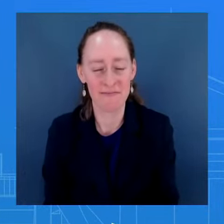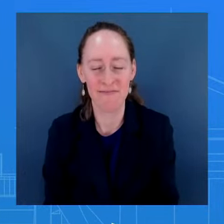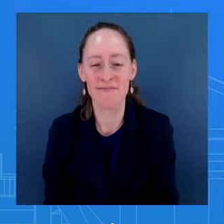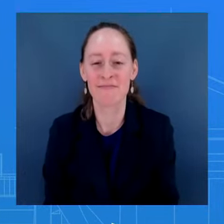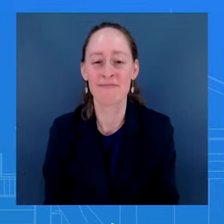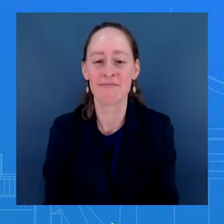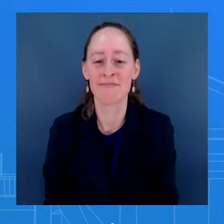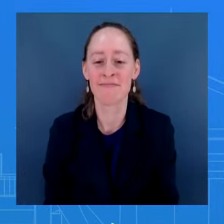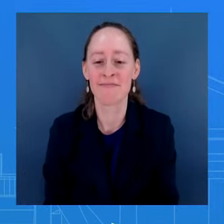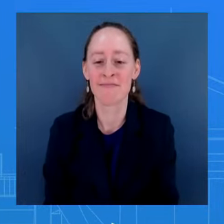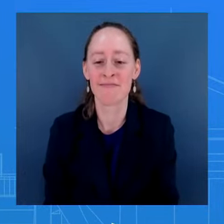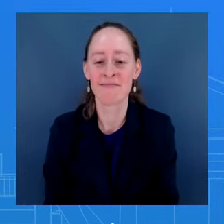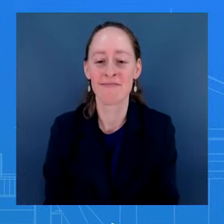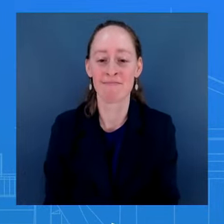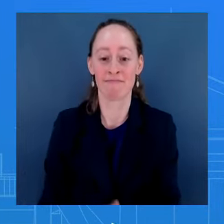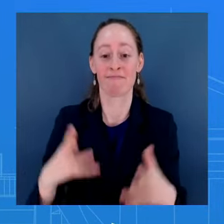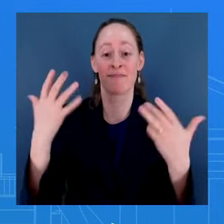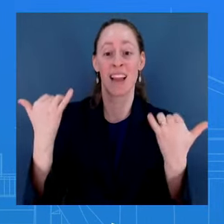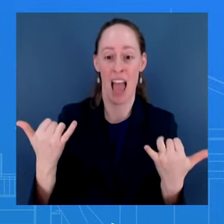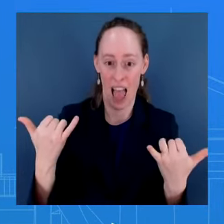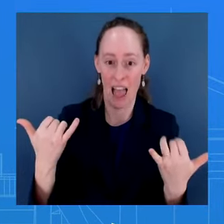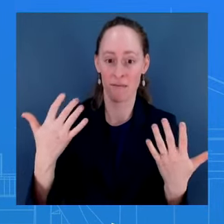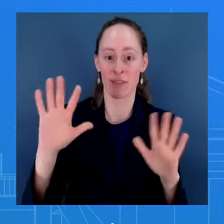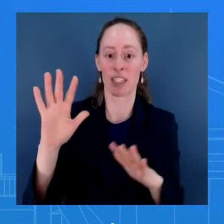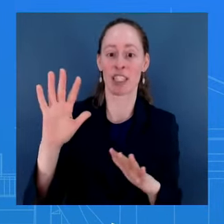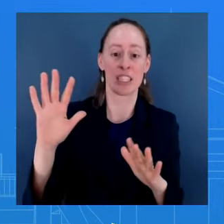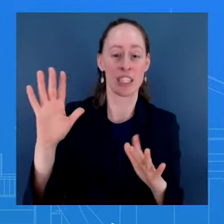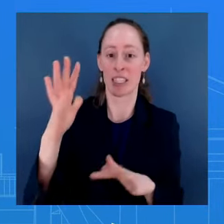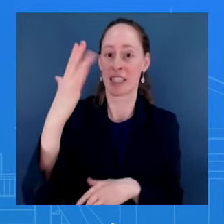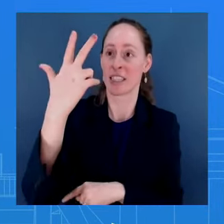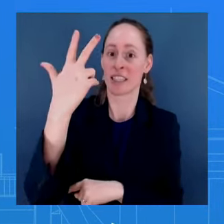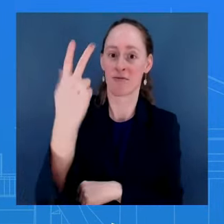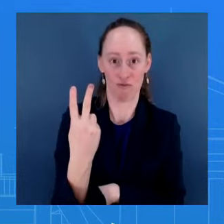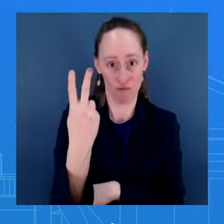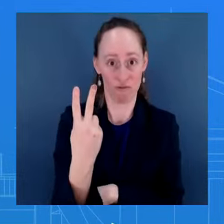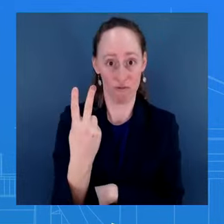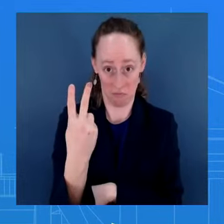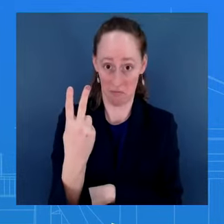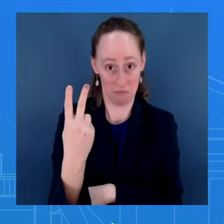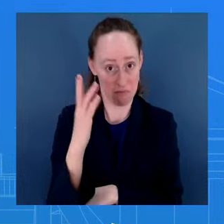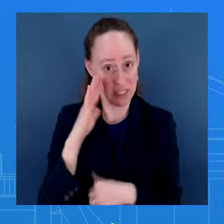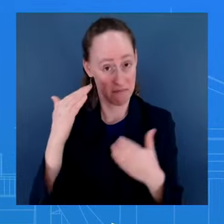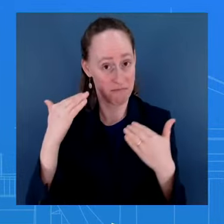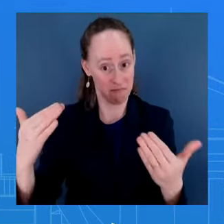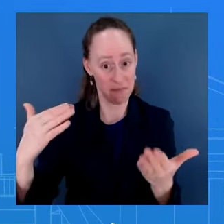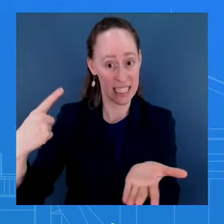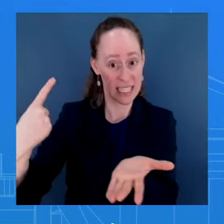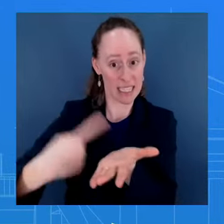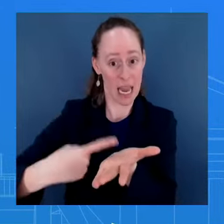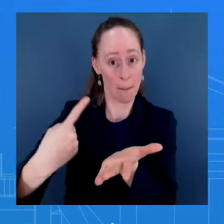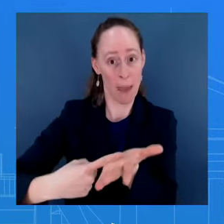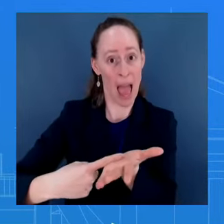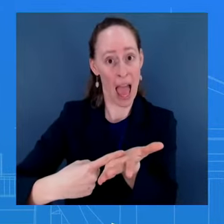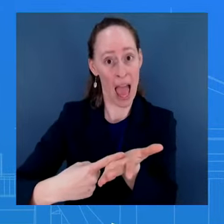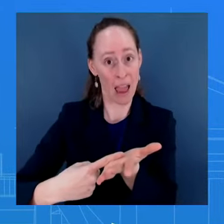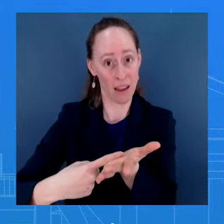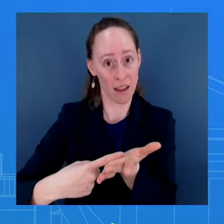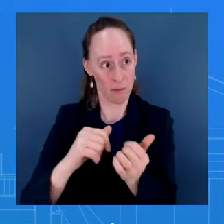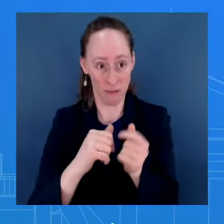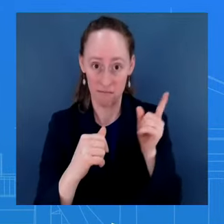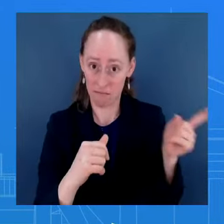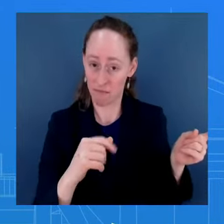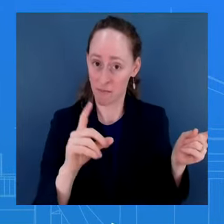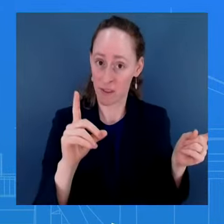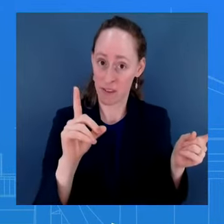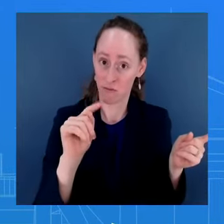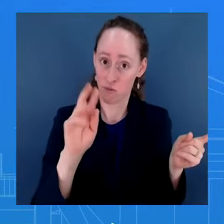going to commit to a debate with Donald Trump? That's something for the campaign to speak to. Well, we know when the debates